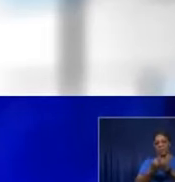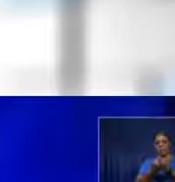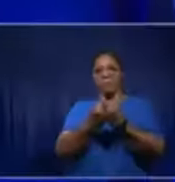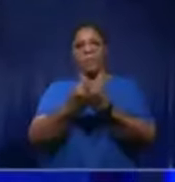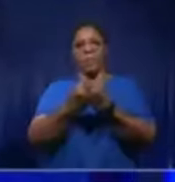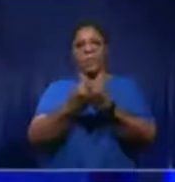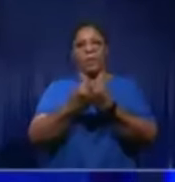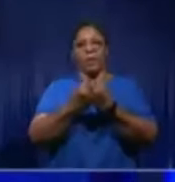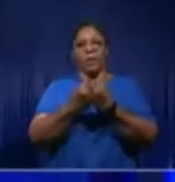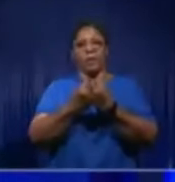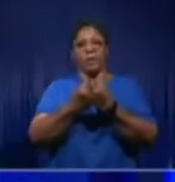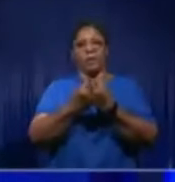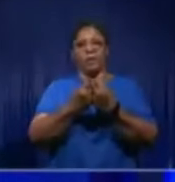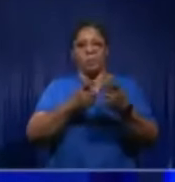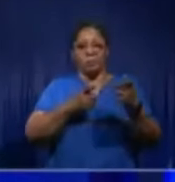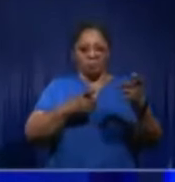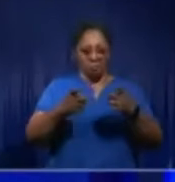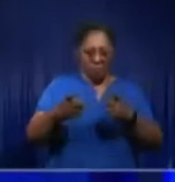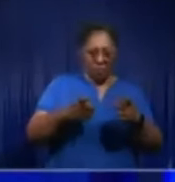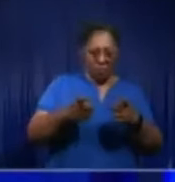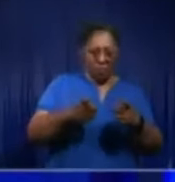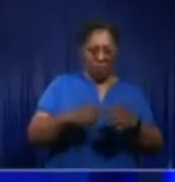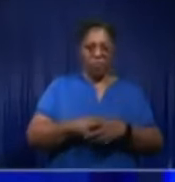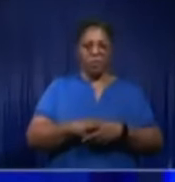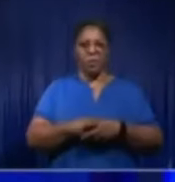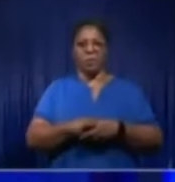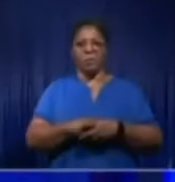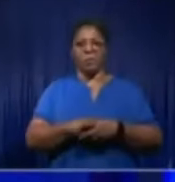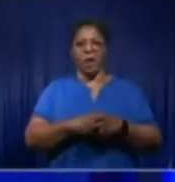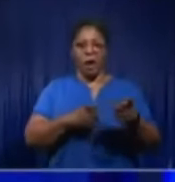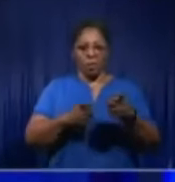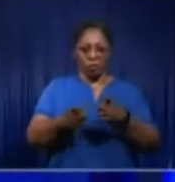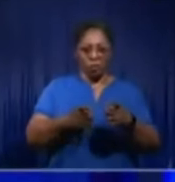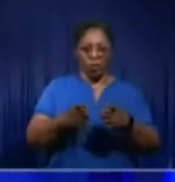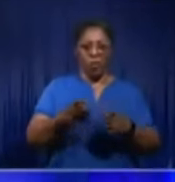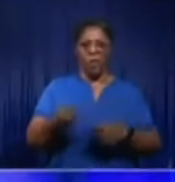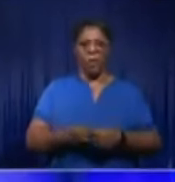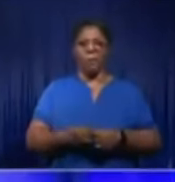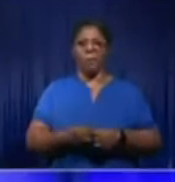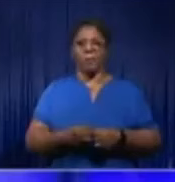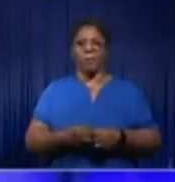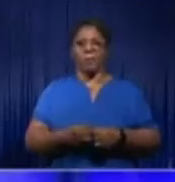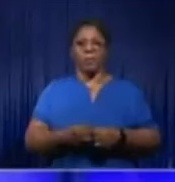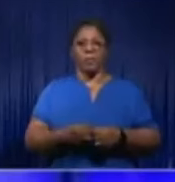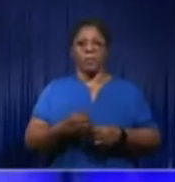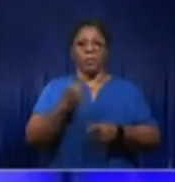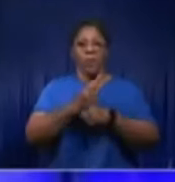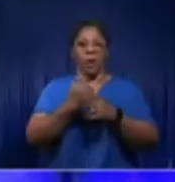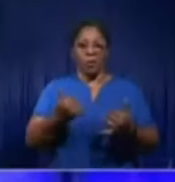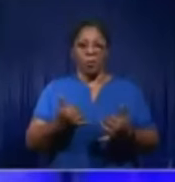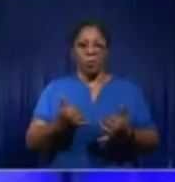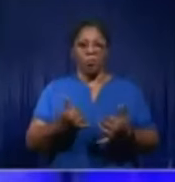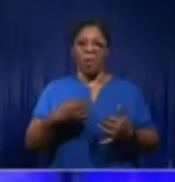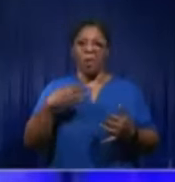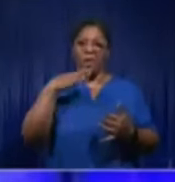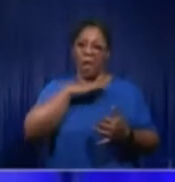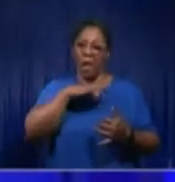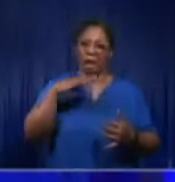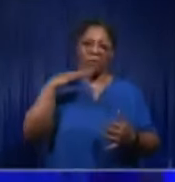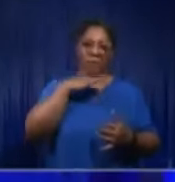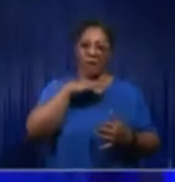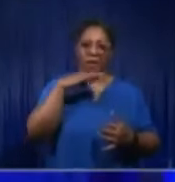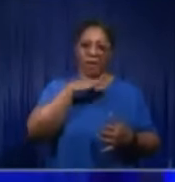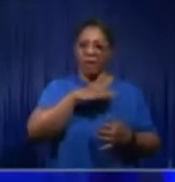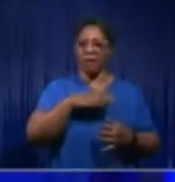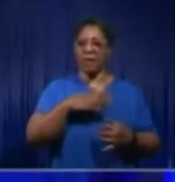And that is one of the problems. They are over there, all they are speaking to is lies and deception. And they are answering no